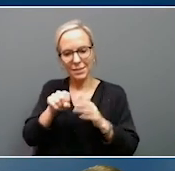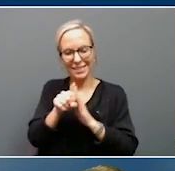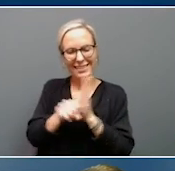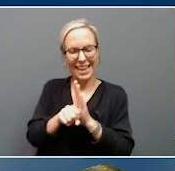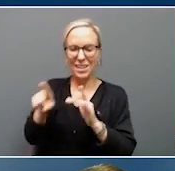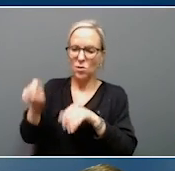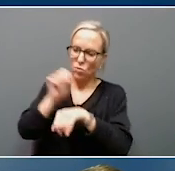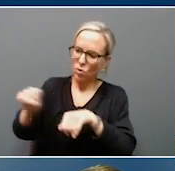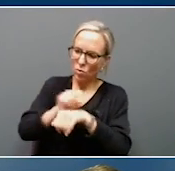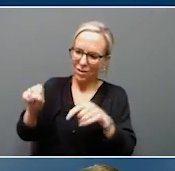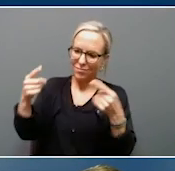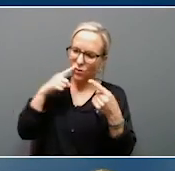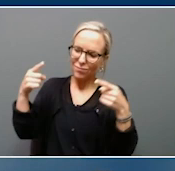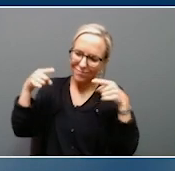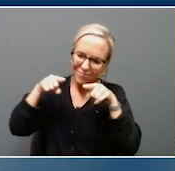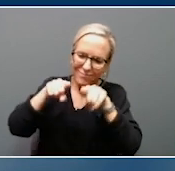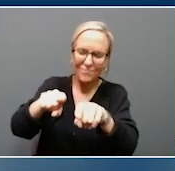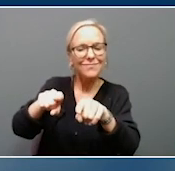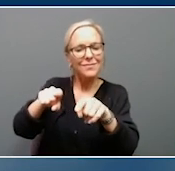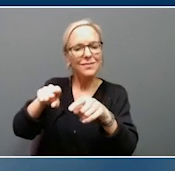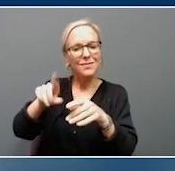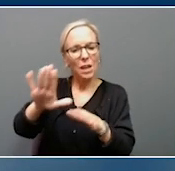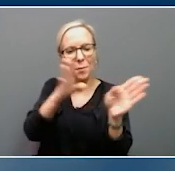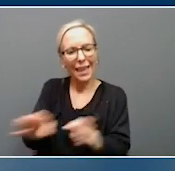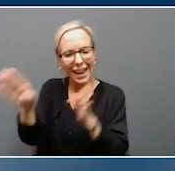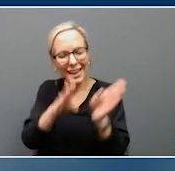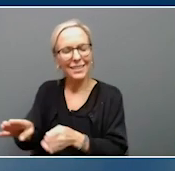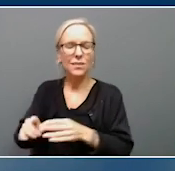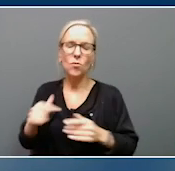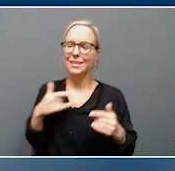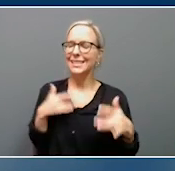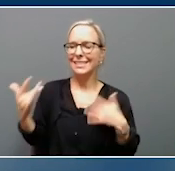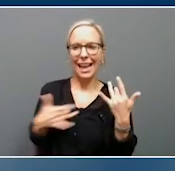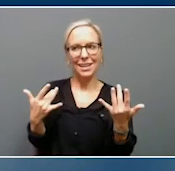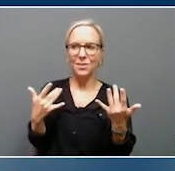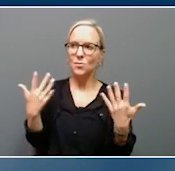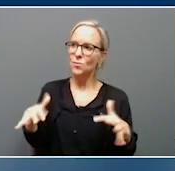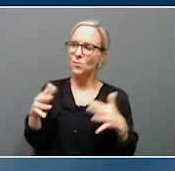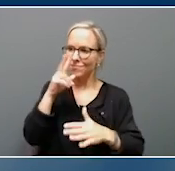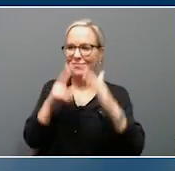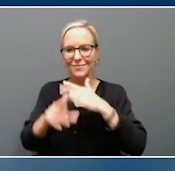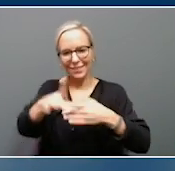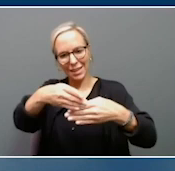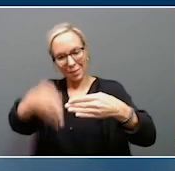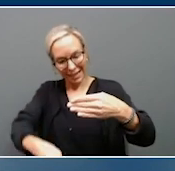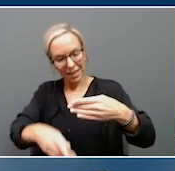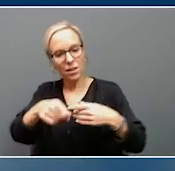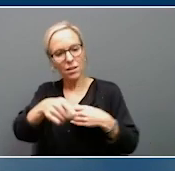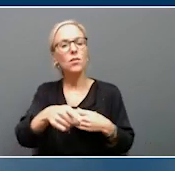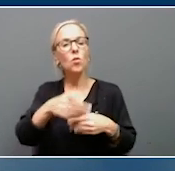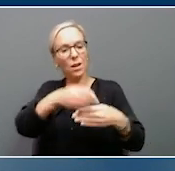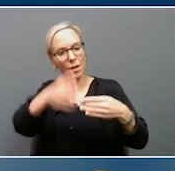has never been done before, and we are very excited about how it's being done. Once completed, these three high ground